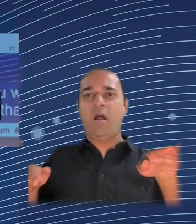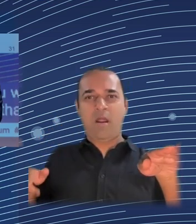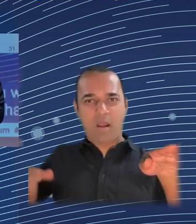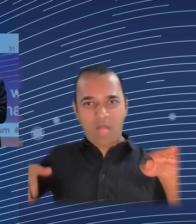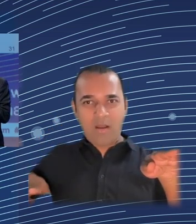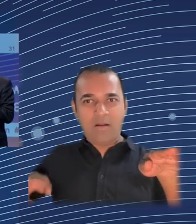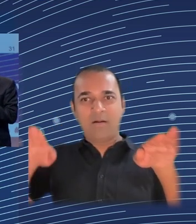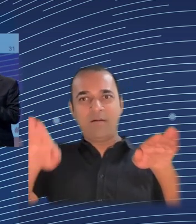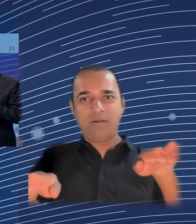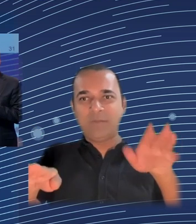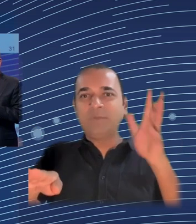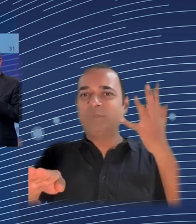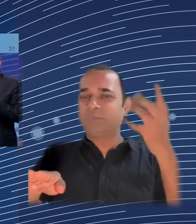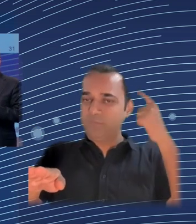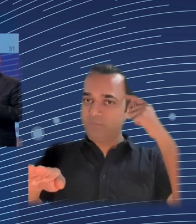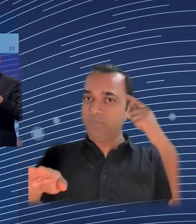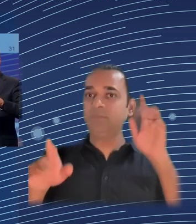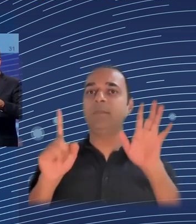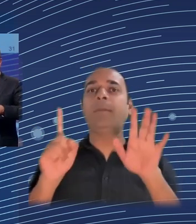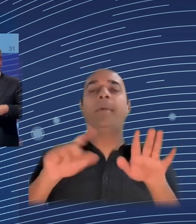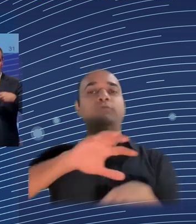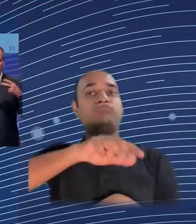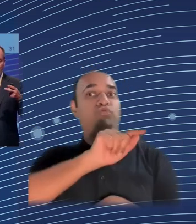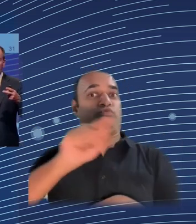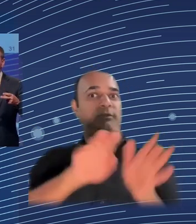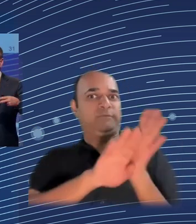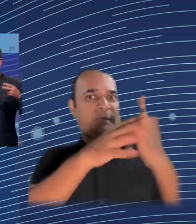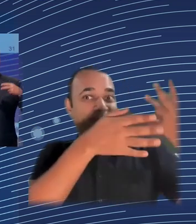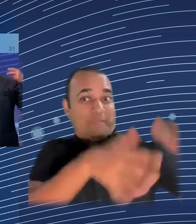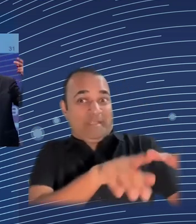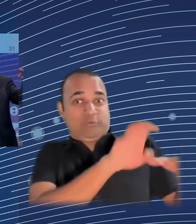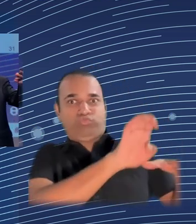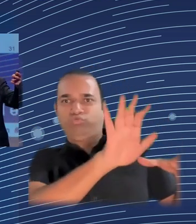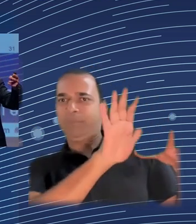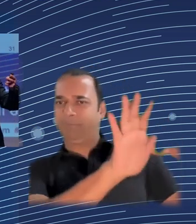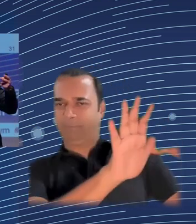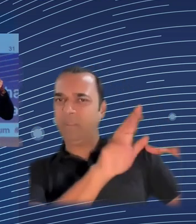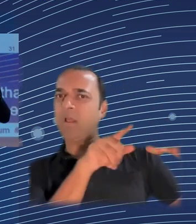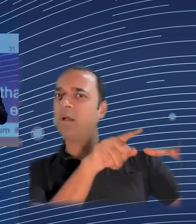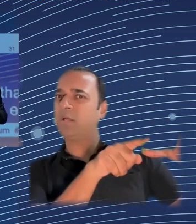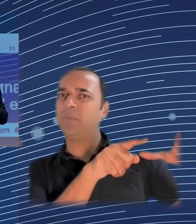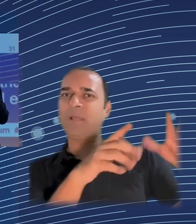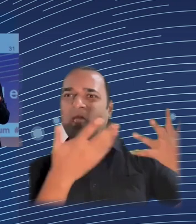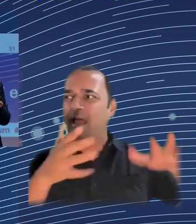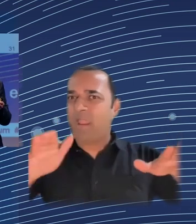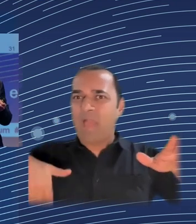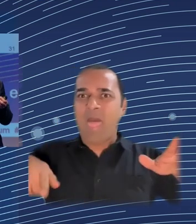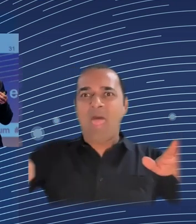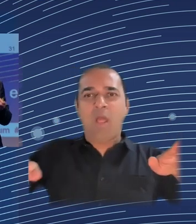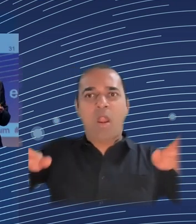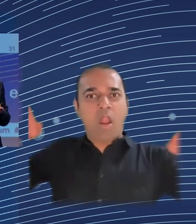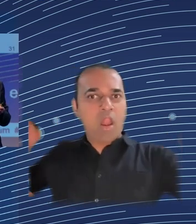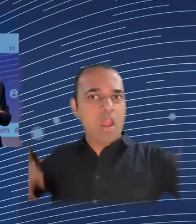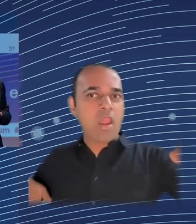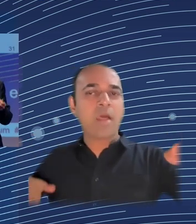social exclusion, wherever they are, be they less developed, development trapped, but also more prosperous regions, and addresses them